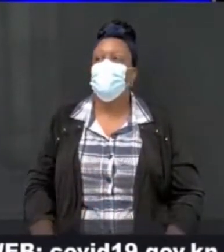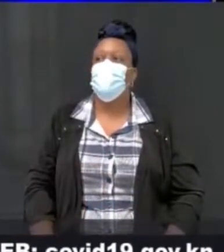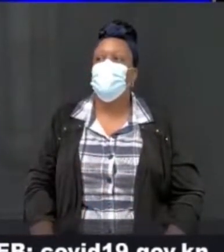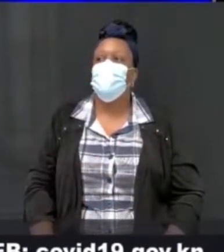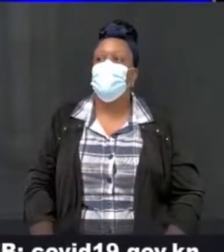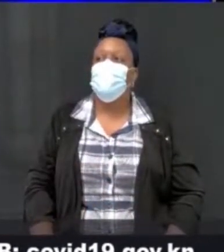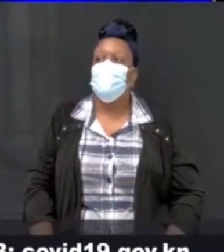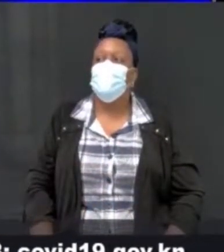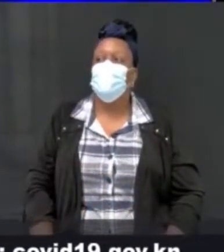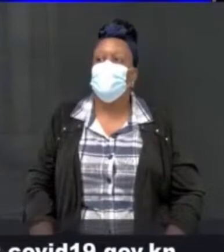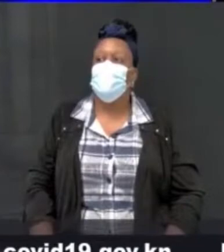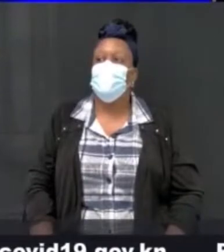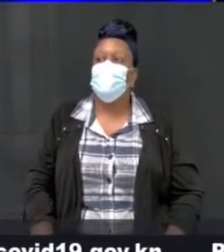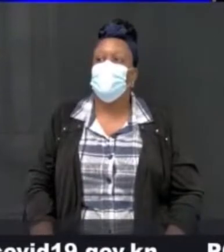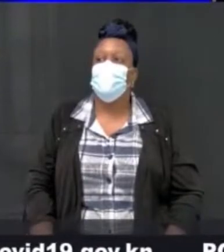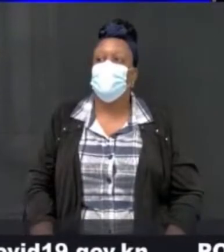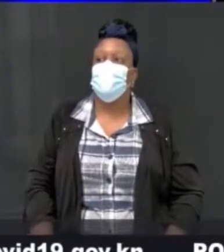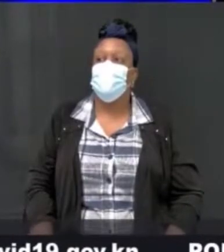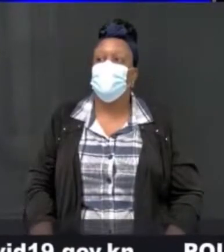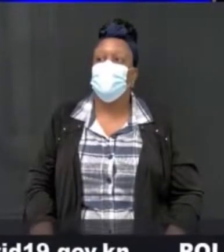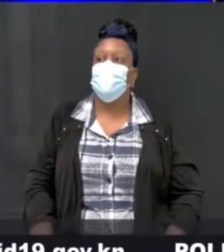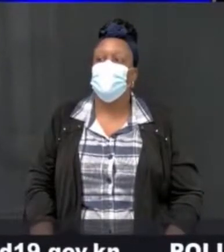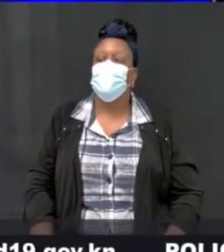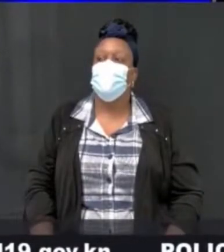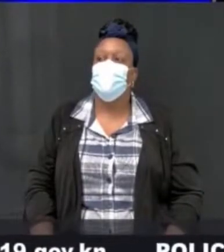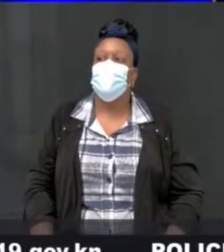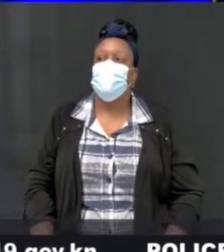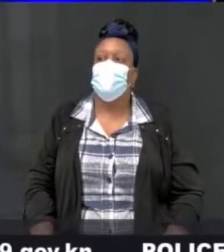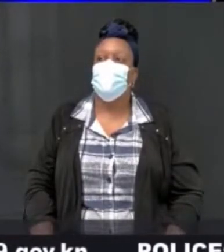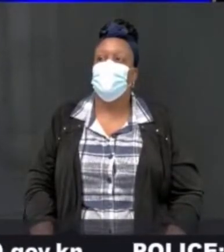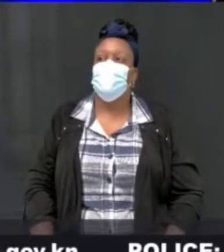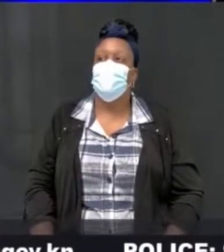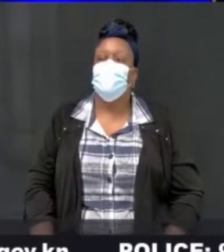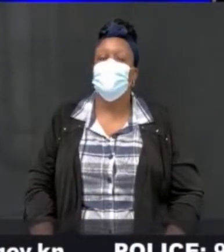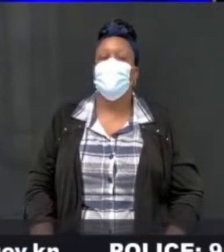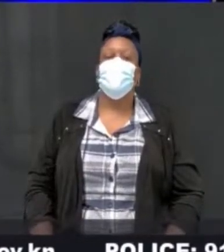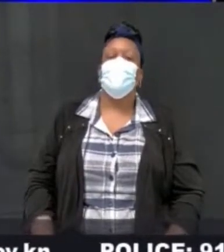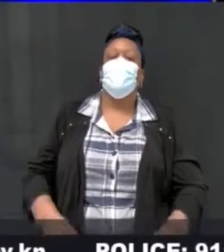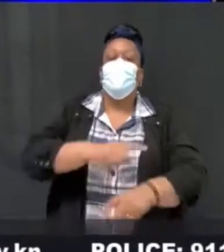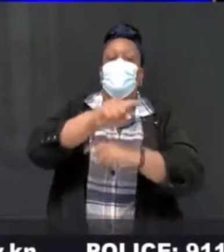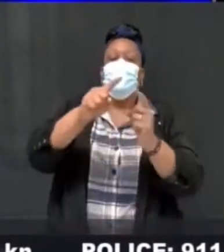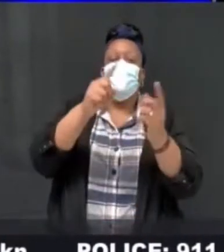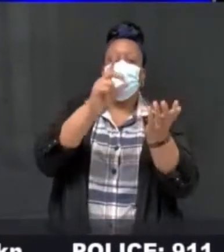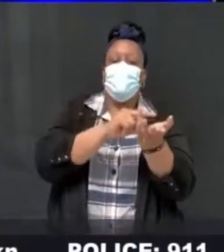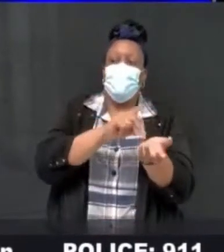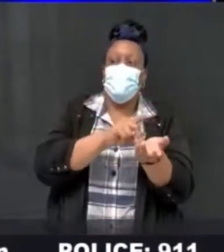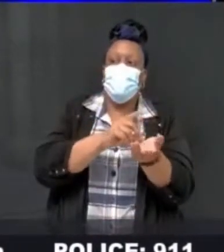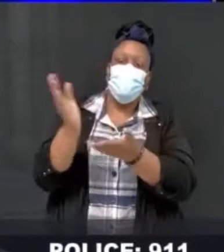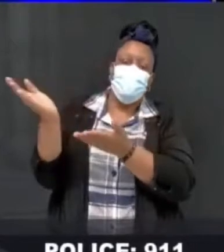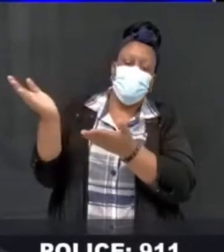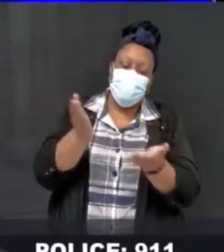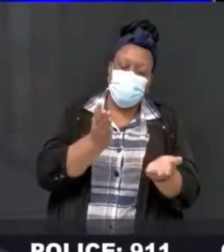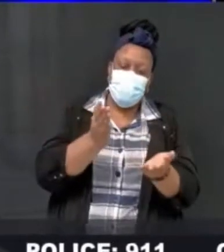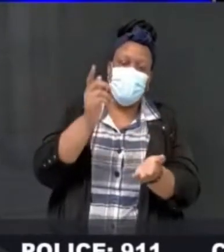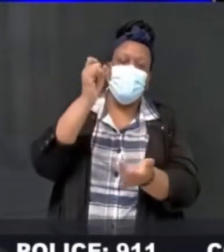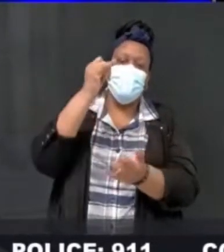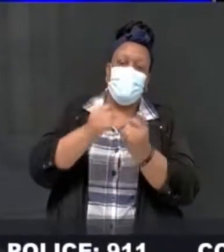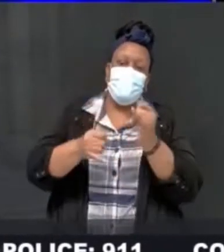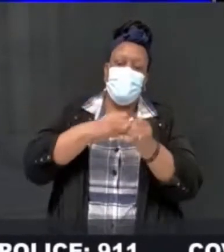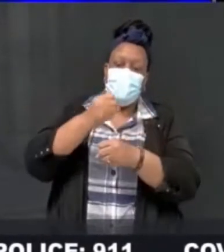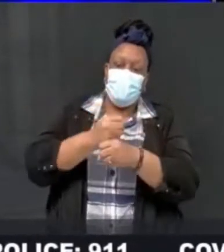made a decision not to use it, not because it was Dr. Drew. didn't matter who was bringing these tests. We decided not to use them.